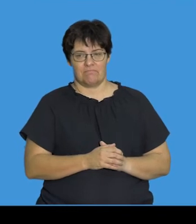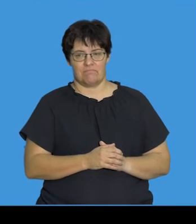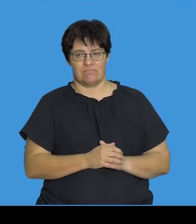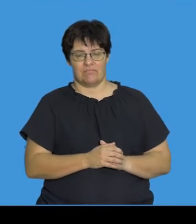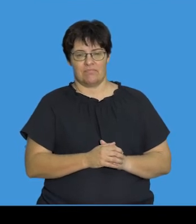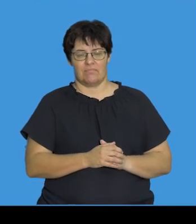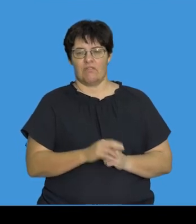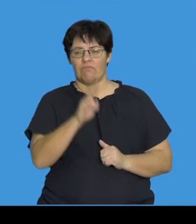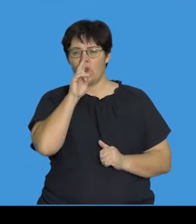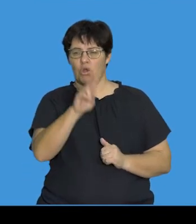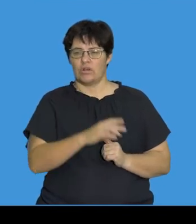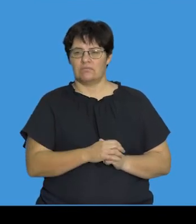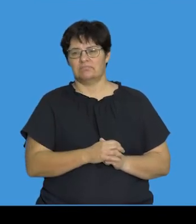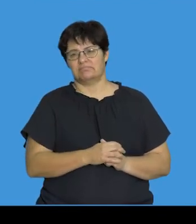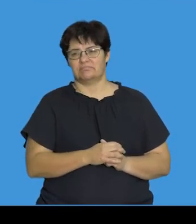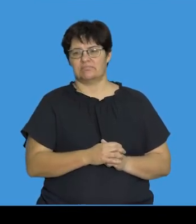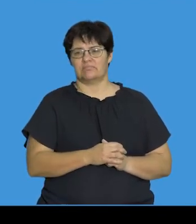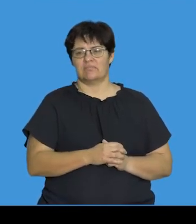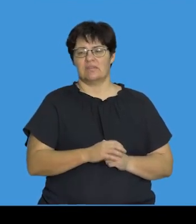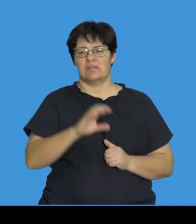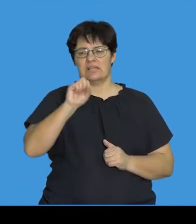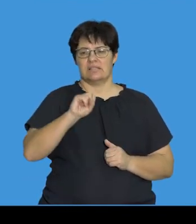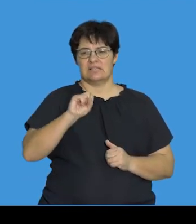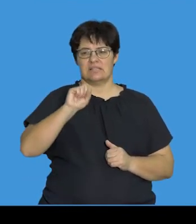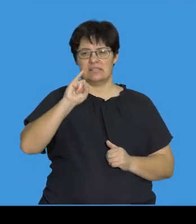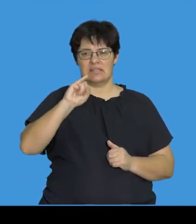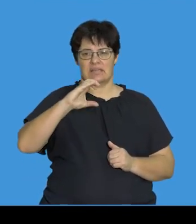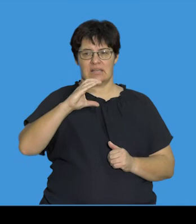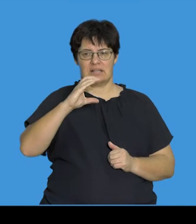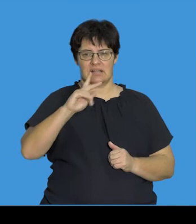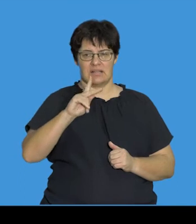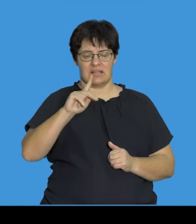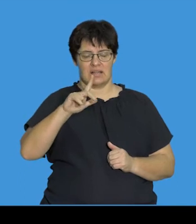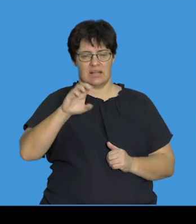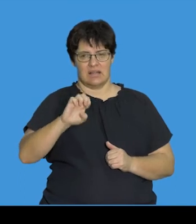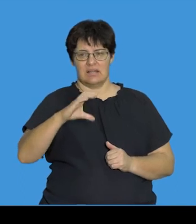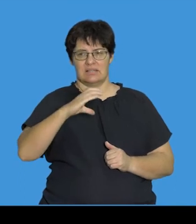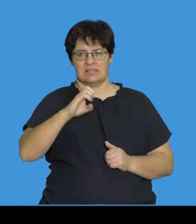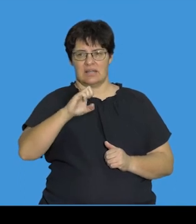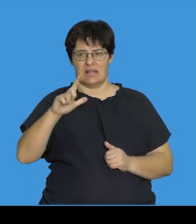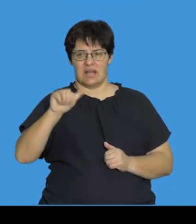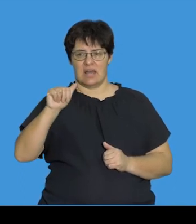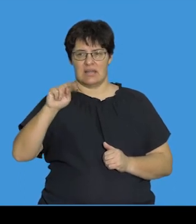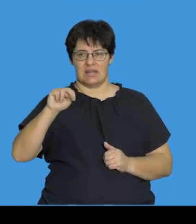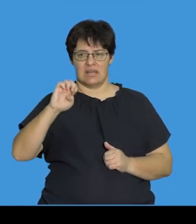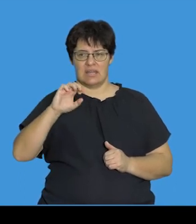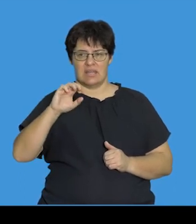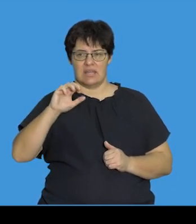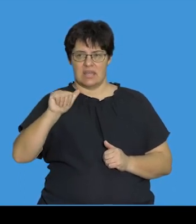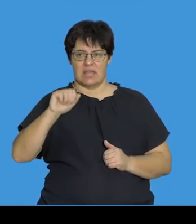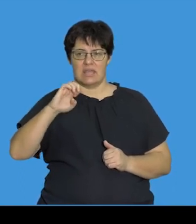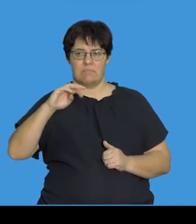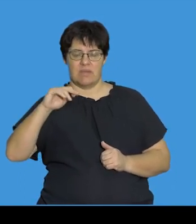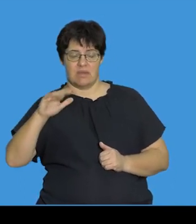So, if we were to look at, for example, sickle cell anemia, we see that this is the normal gene and that